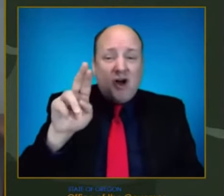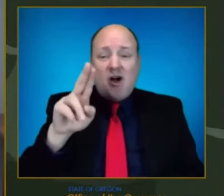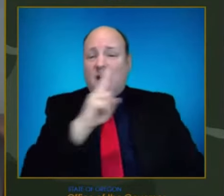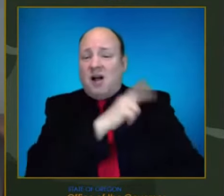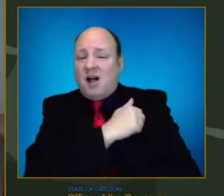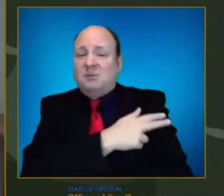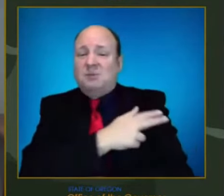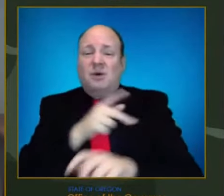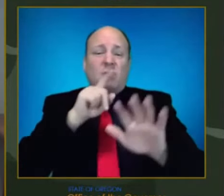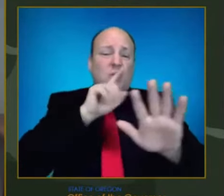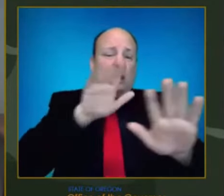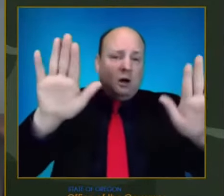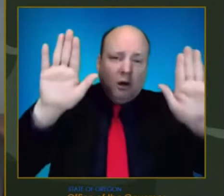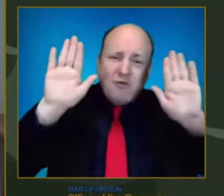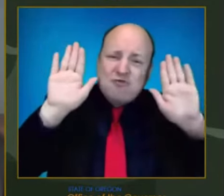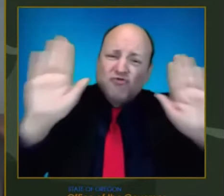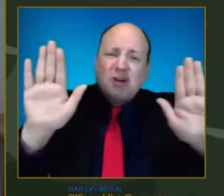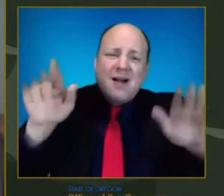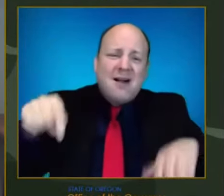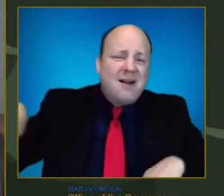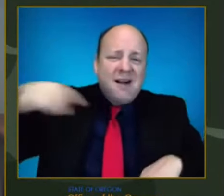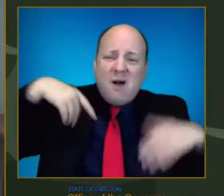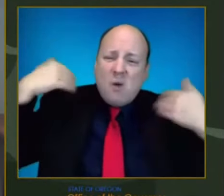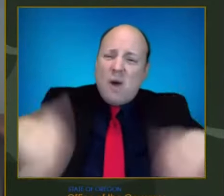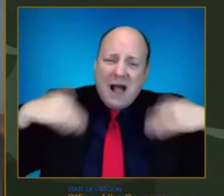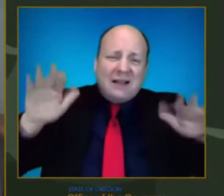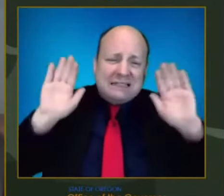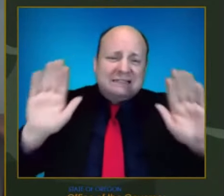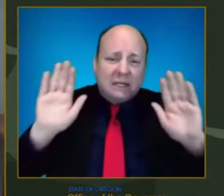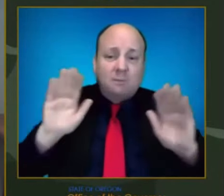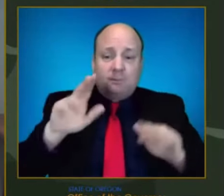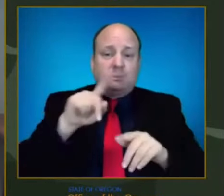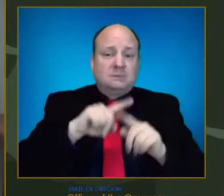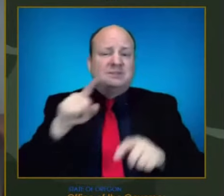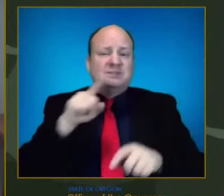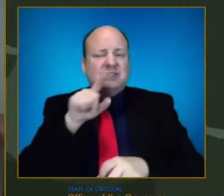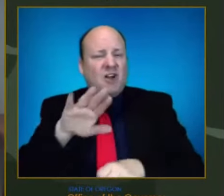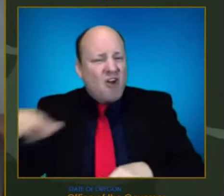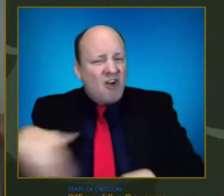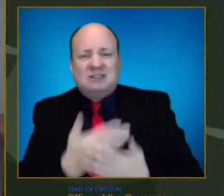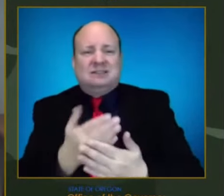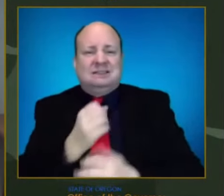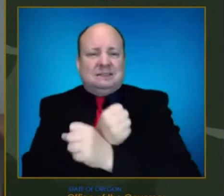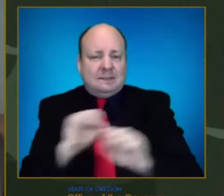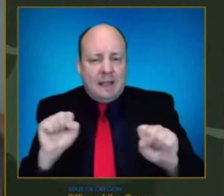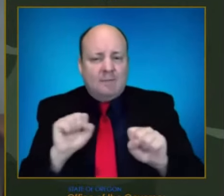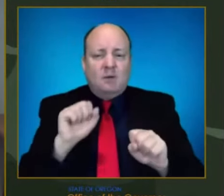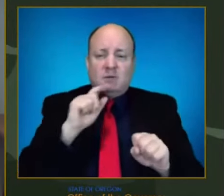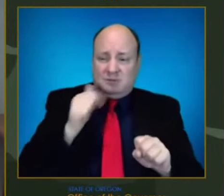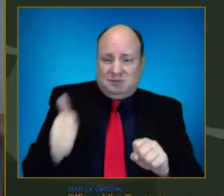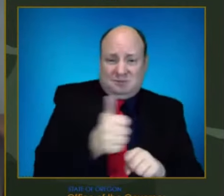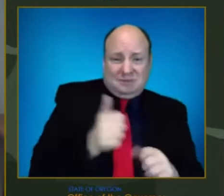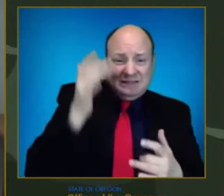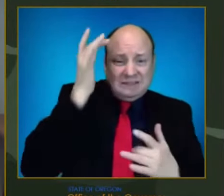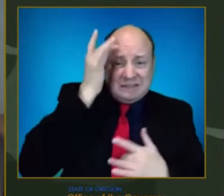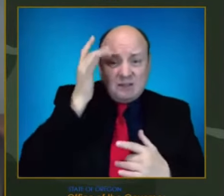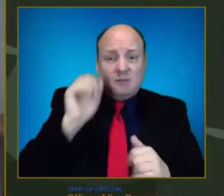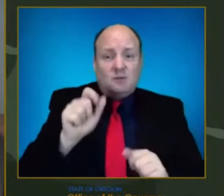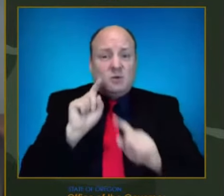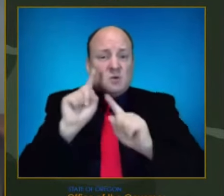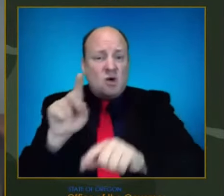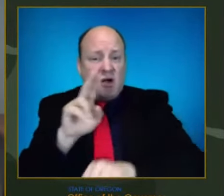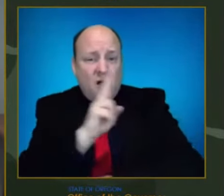and will keep you safe. Please do not defer your care. If you have a condition for which you need to be seen, please address that